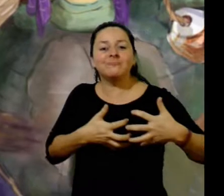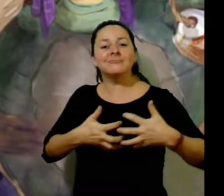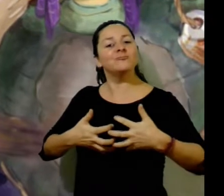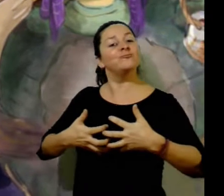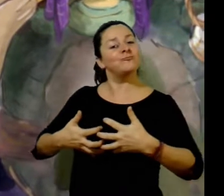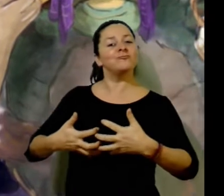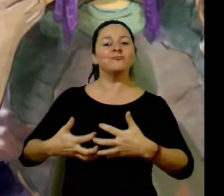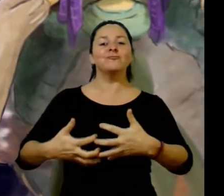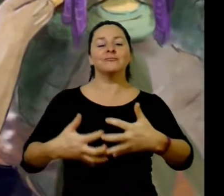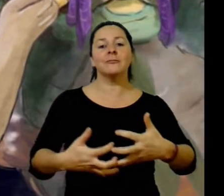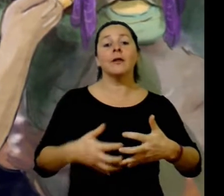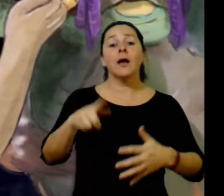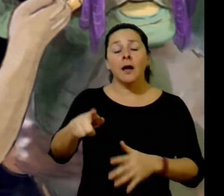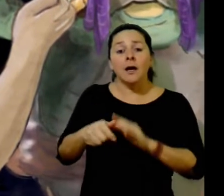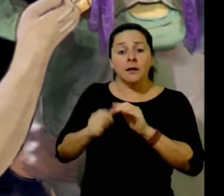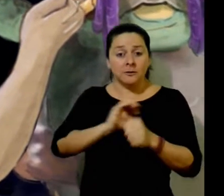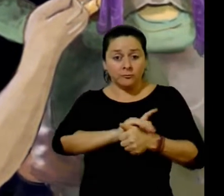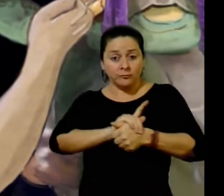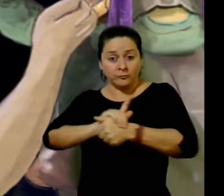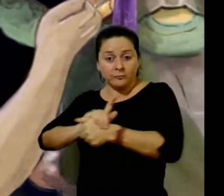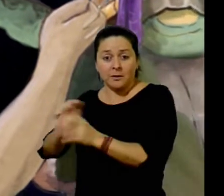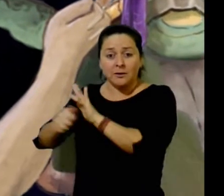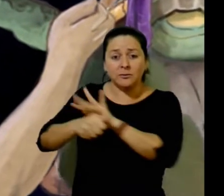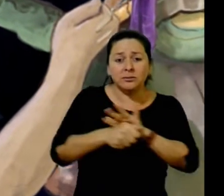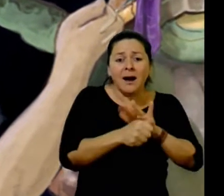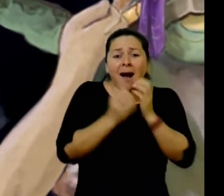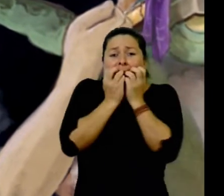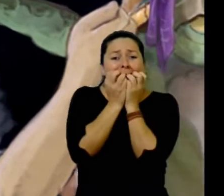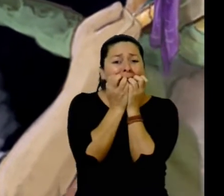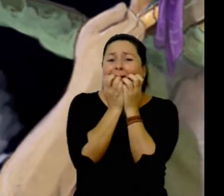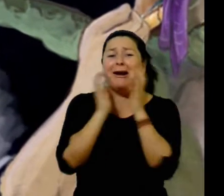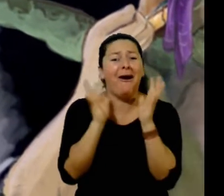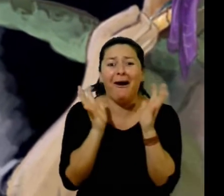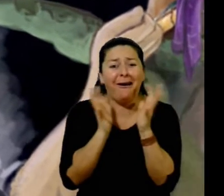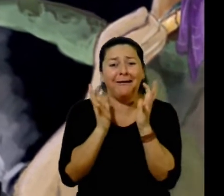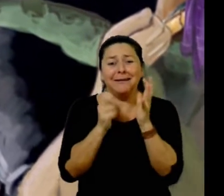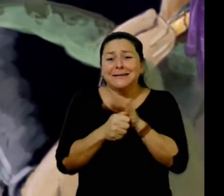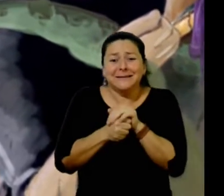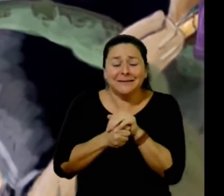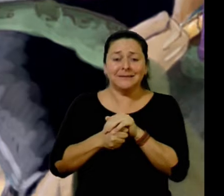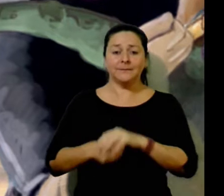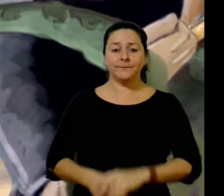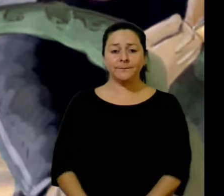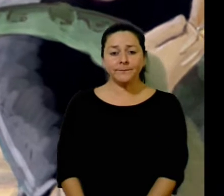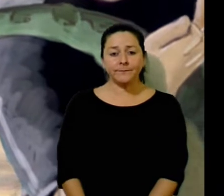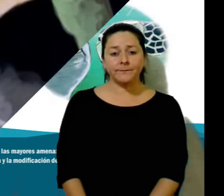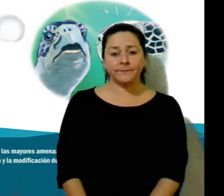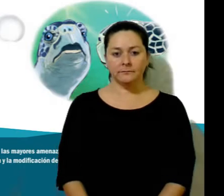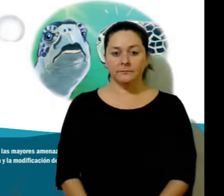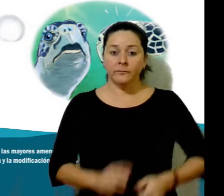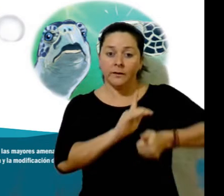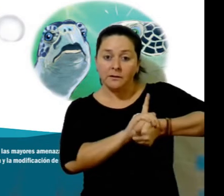Carapada. The humans take Carapada by the shell and carry her away. Midas and Hon watch in fear.